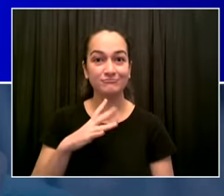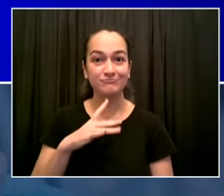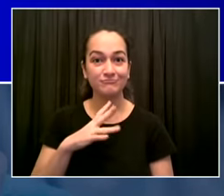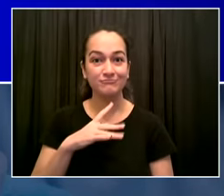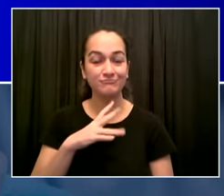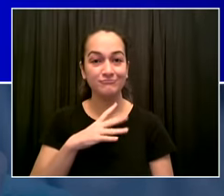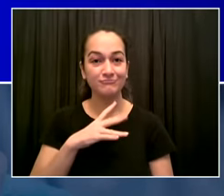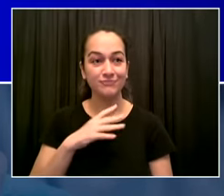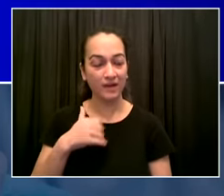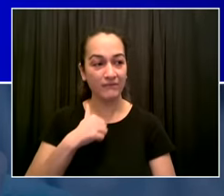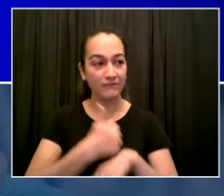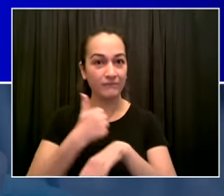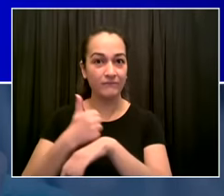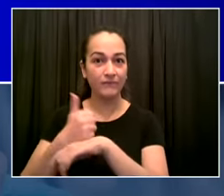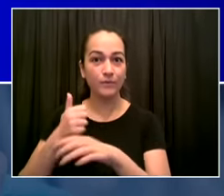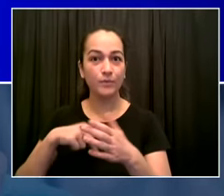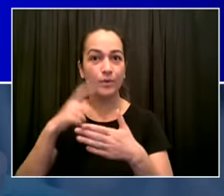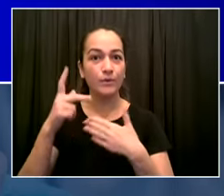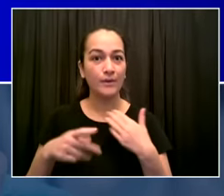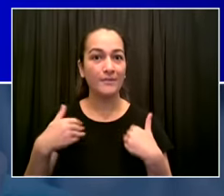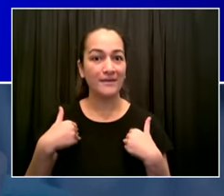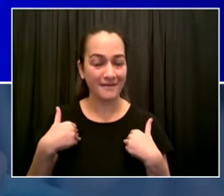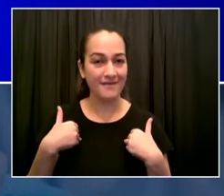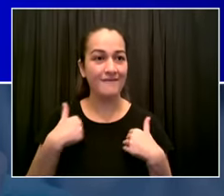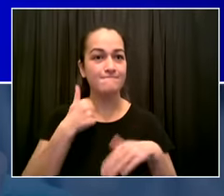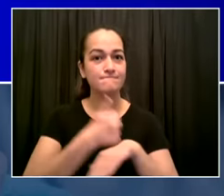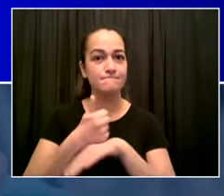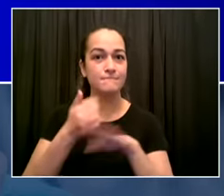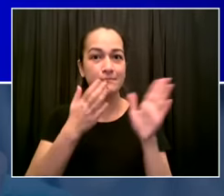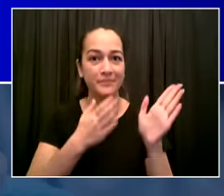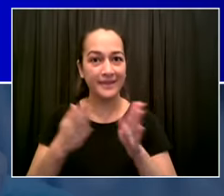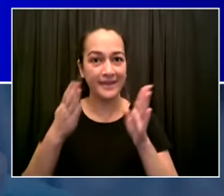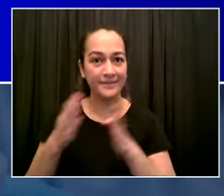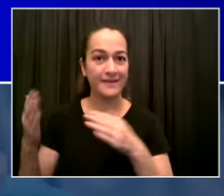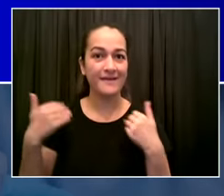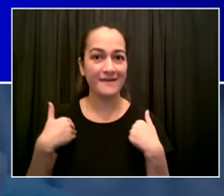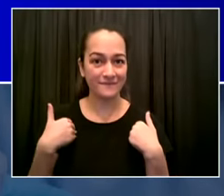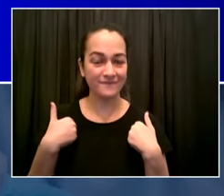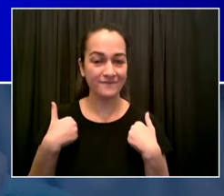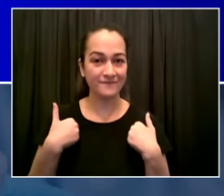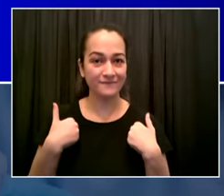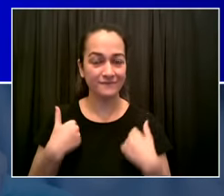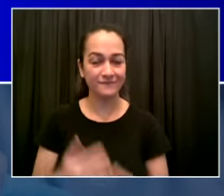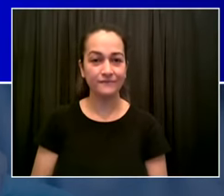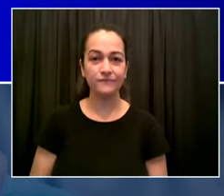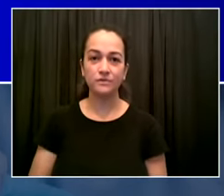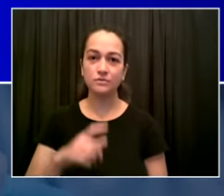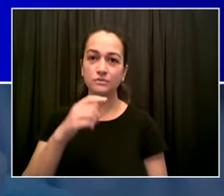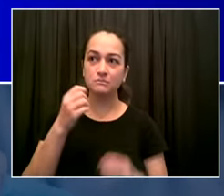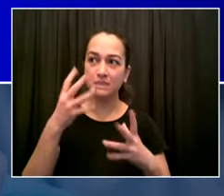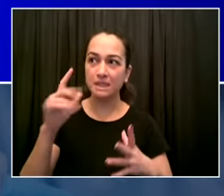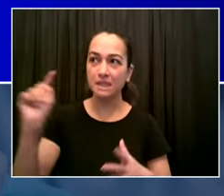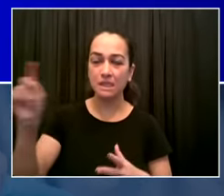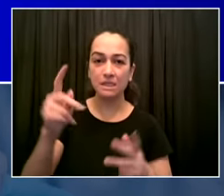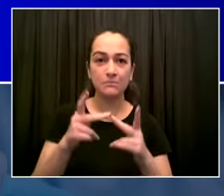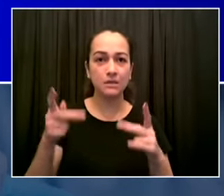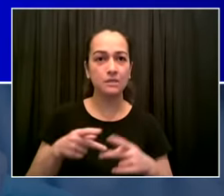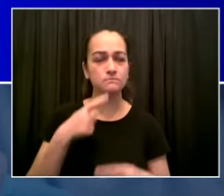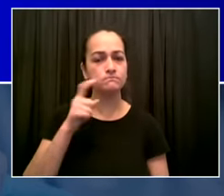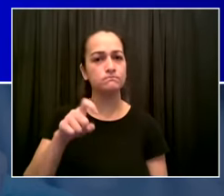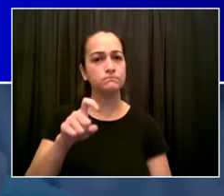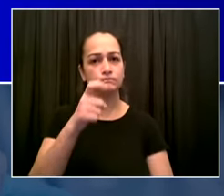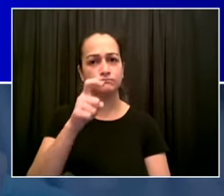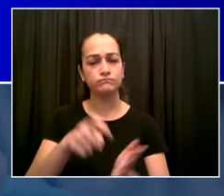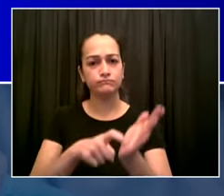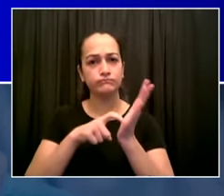vaccinate or test had a big impact across the country when we said we're going to do a hundred dollar incentive had a big impact president biden